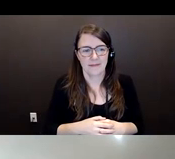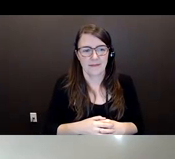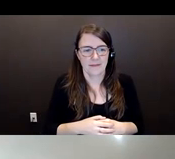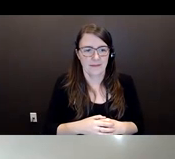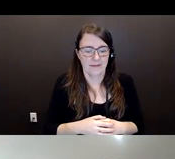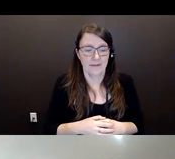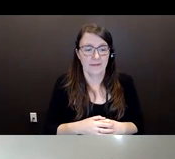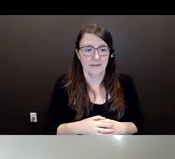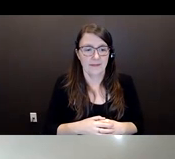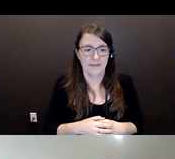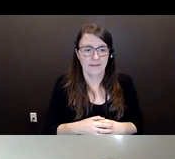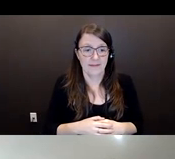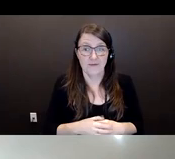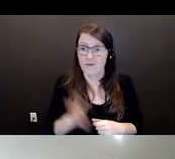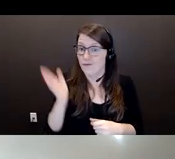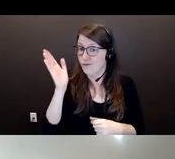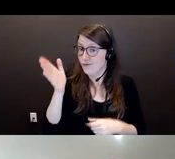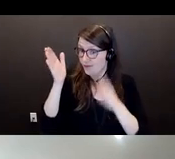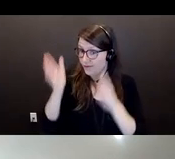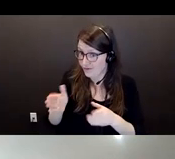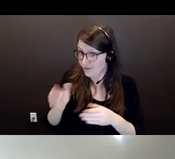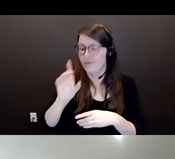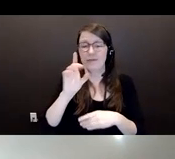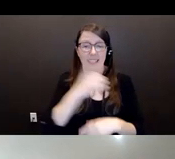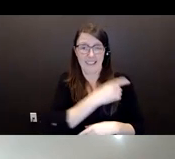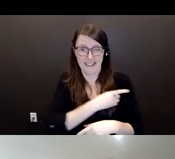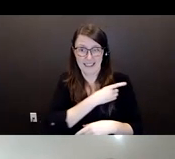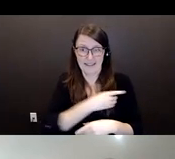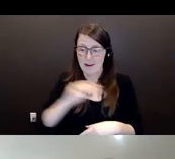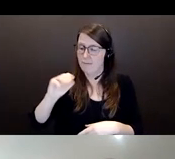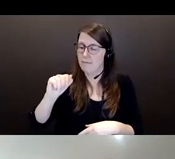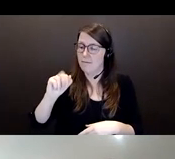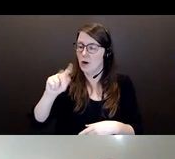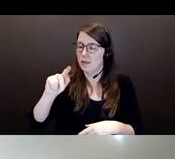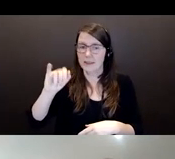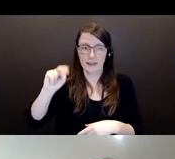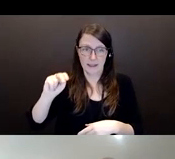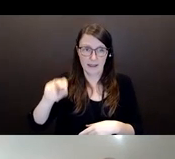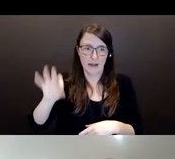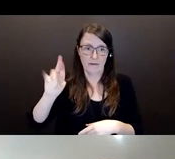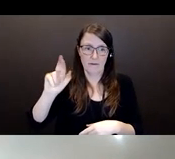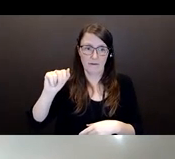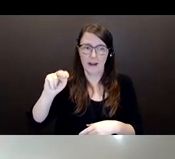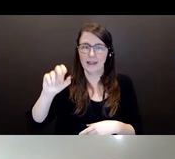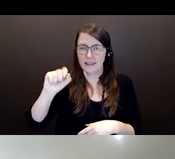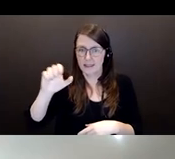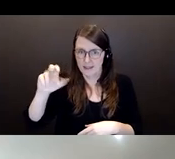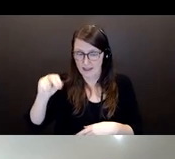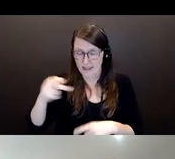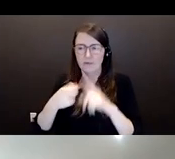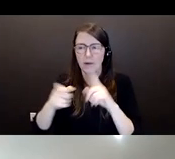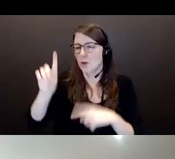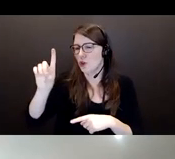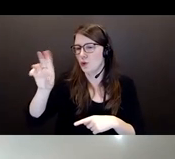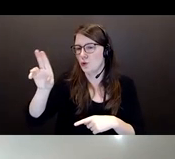So, we're pleased to have Detective Constable Martin Franson from the Financial Crime Unit of Durham Regional Police with us today. So,